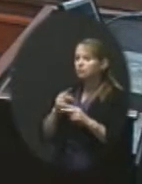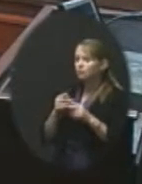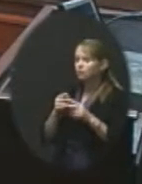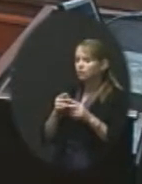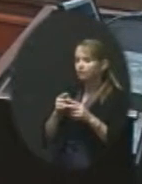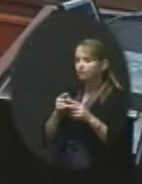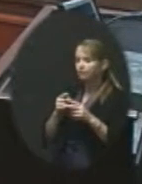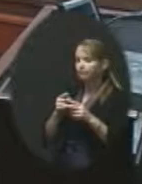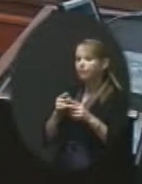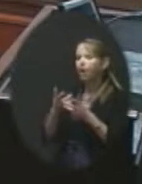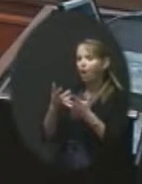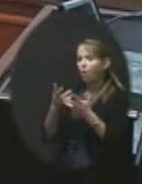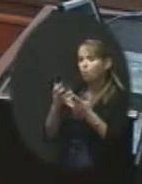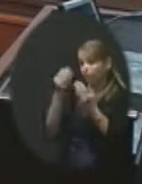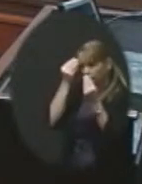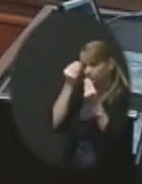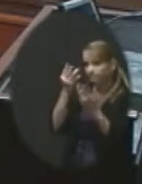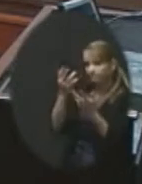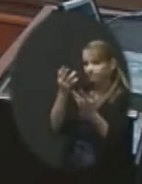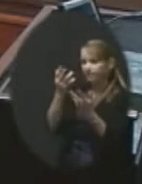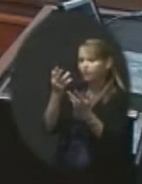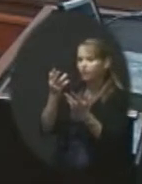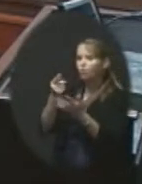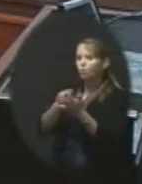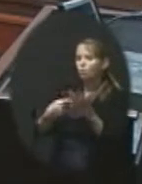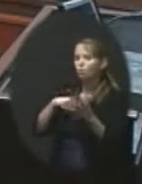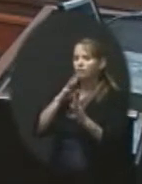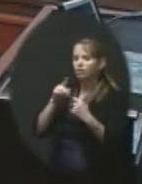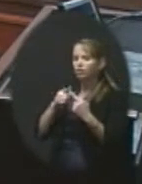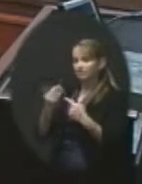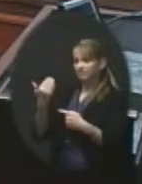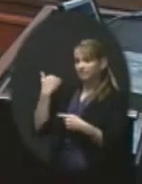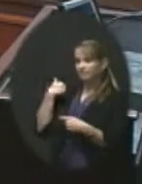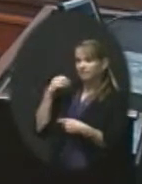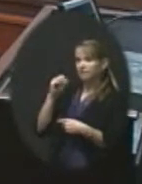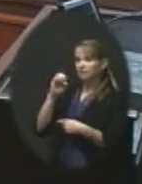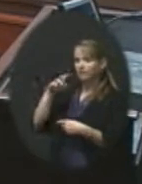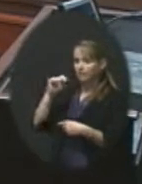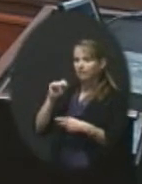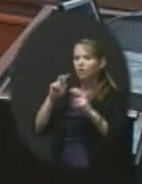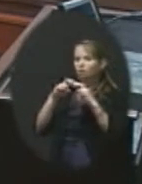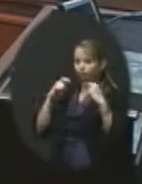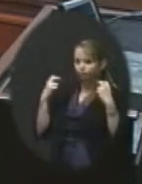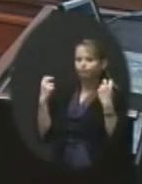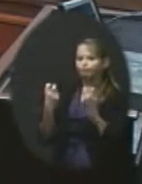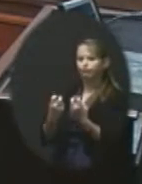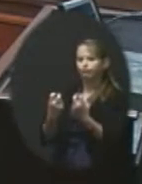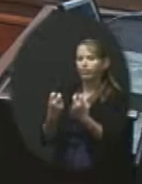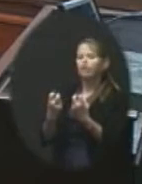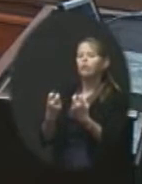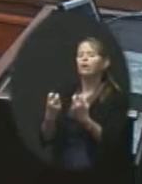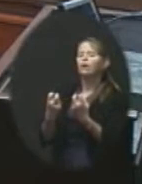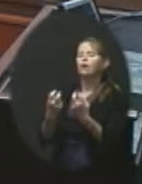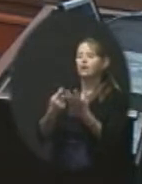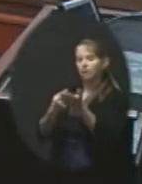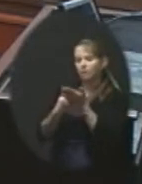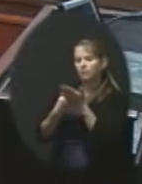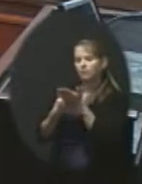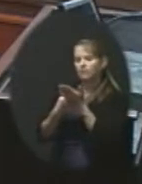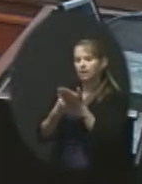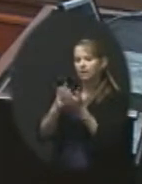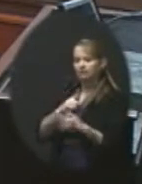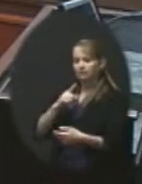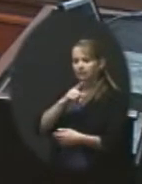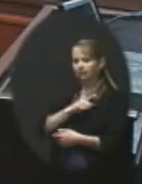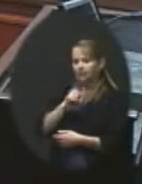the information that we have talked about. So you know that in September we sat down as a group and we talked a little bit about the